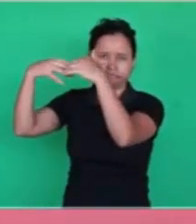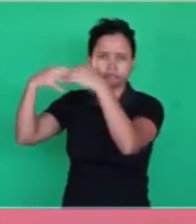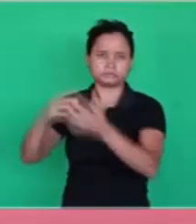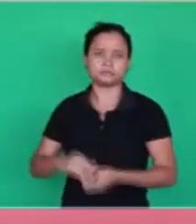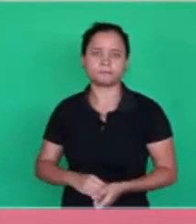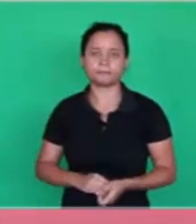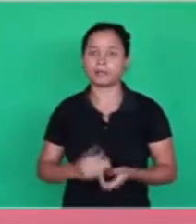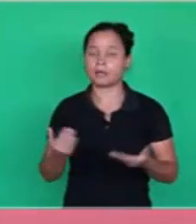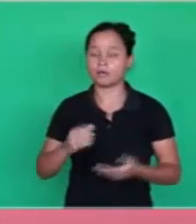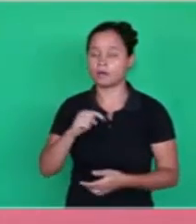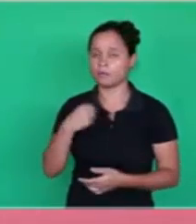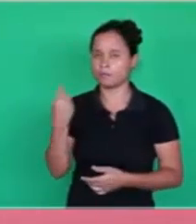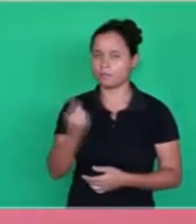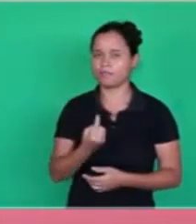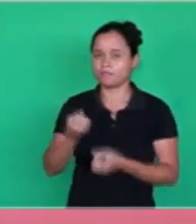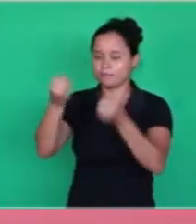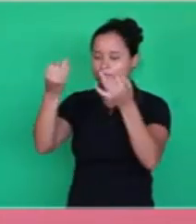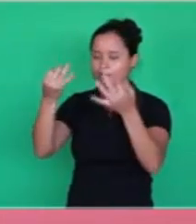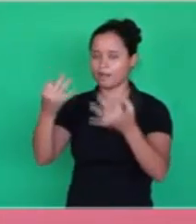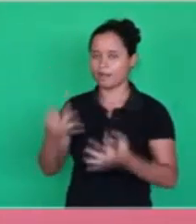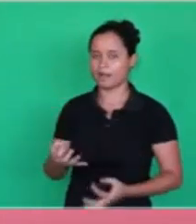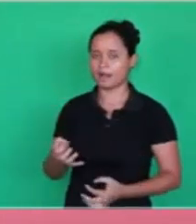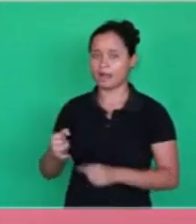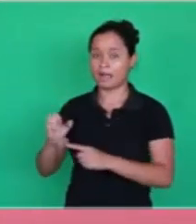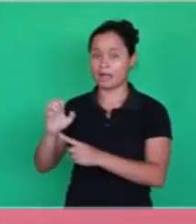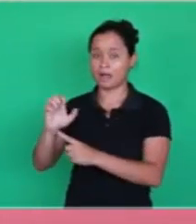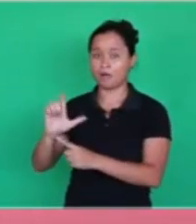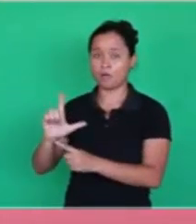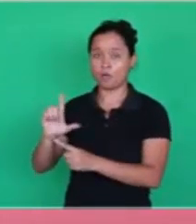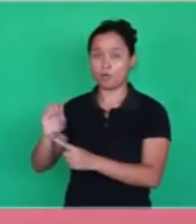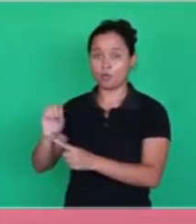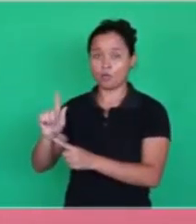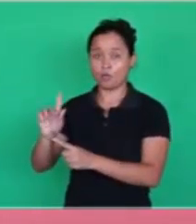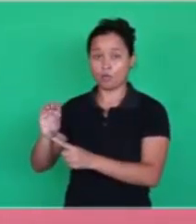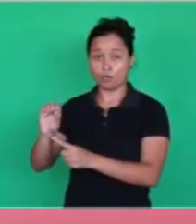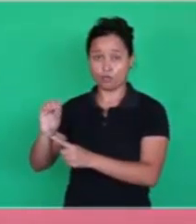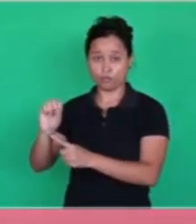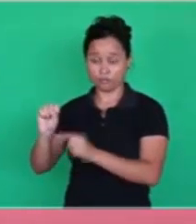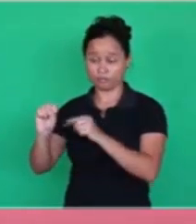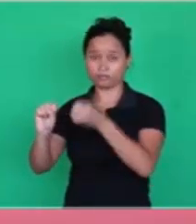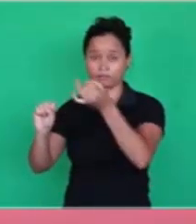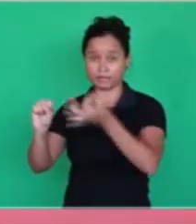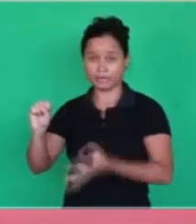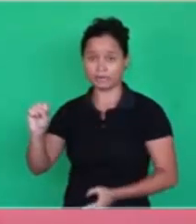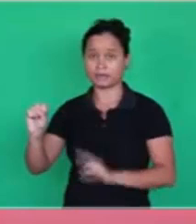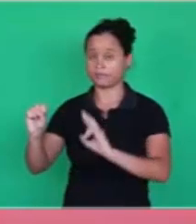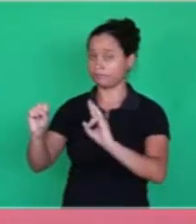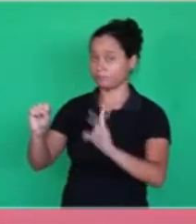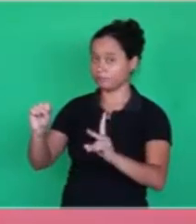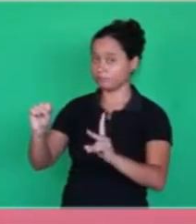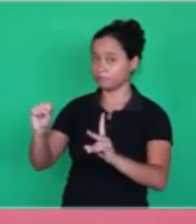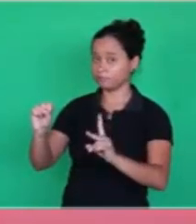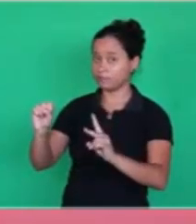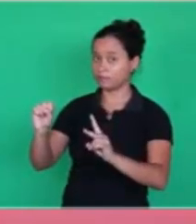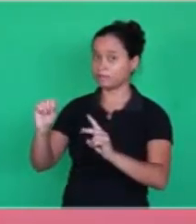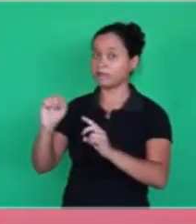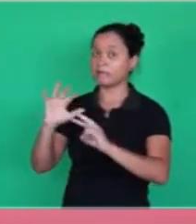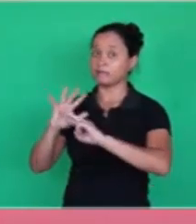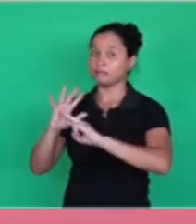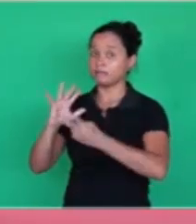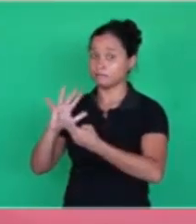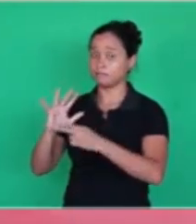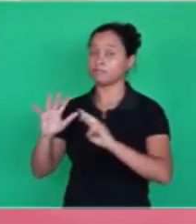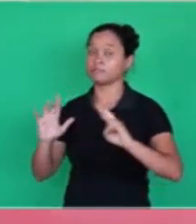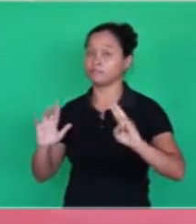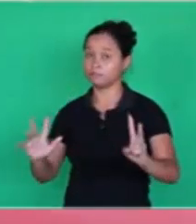that we are talking about has another meaning. Let's be practical then. Because our time is